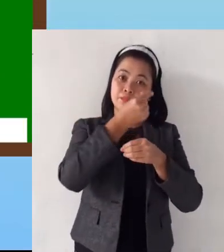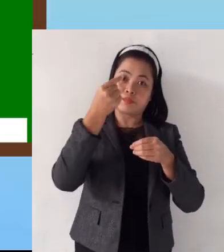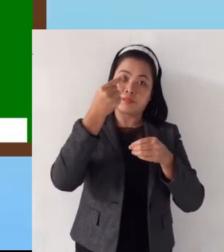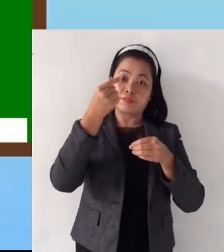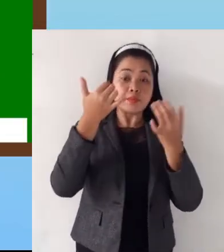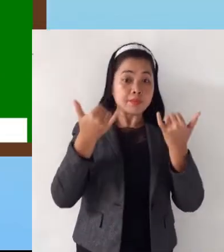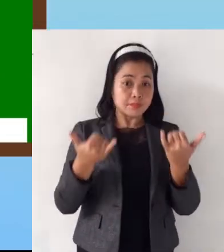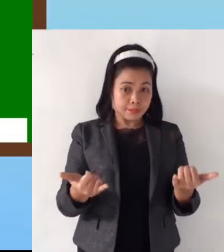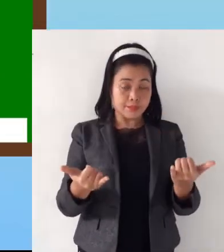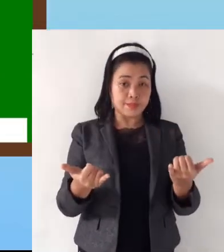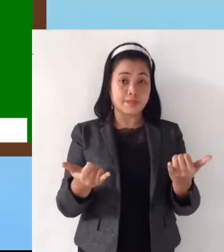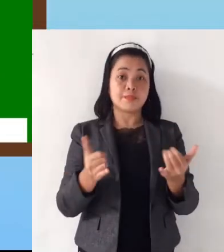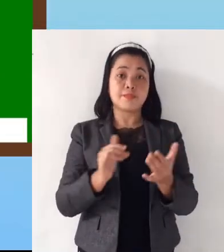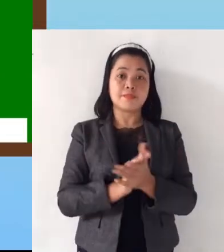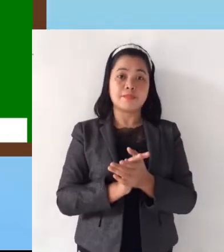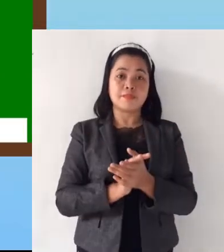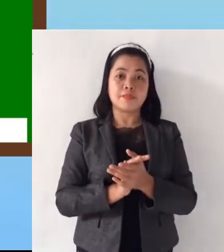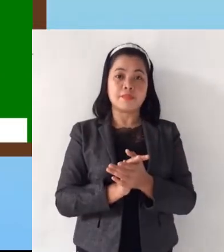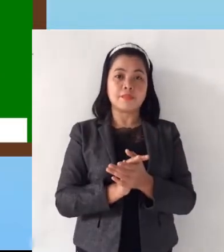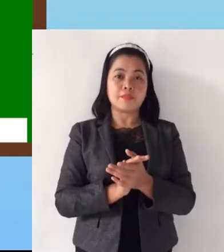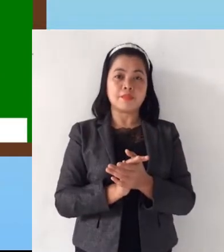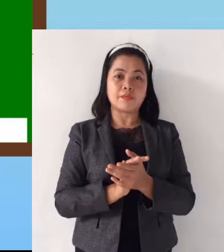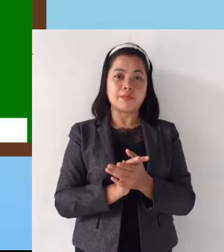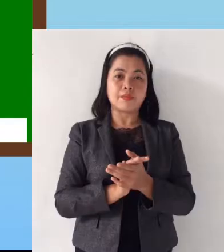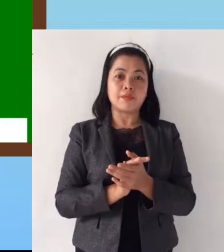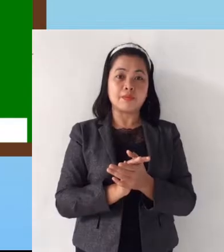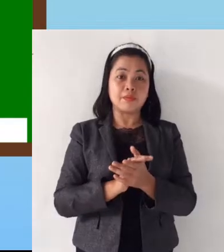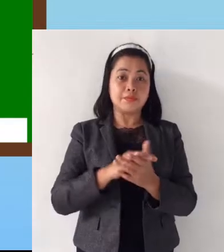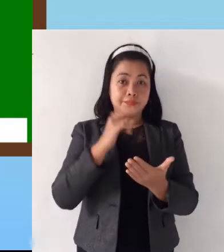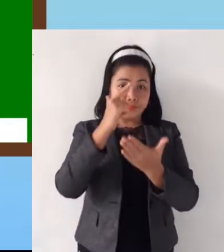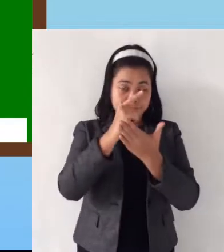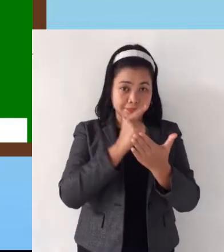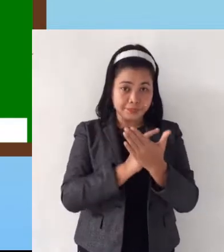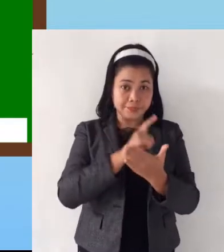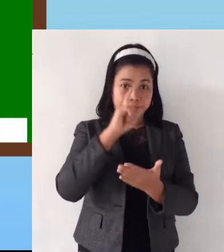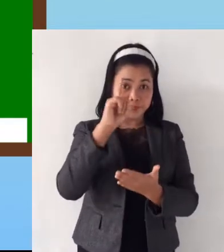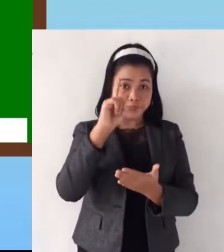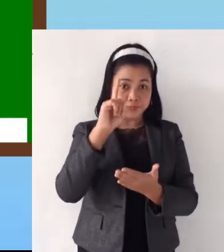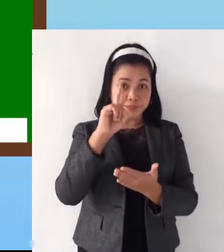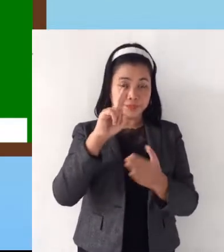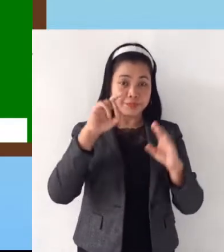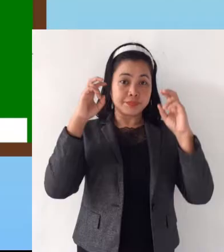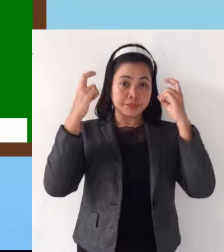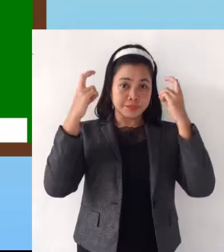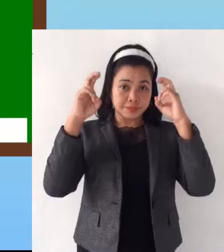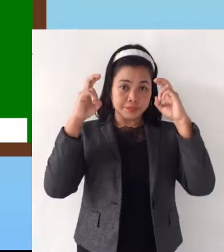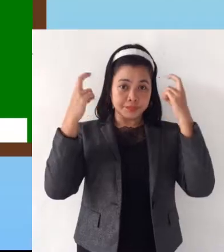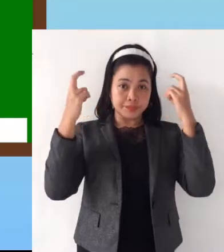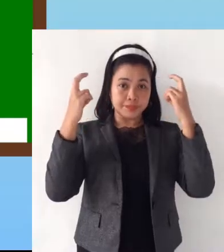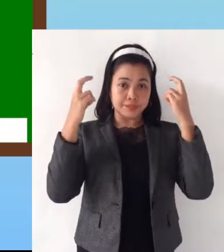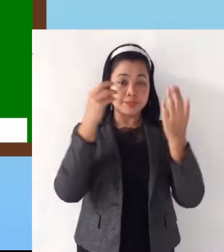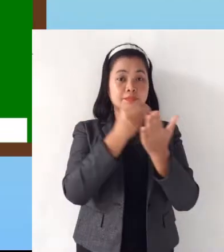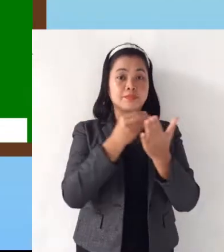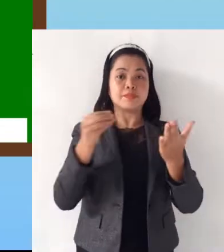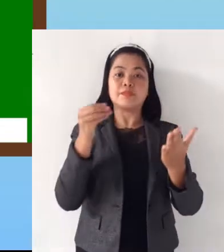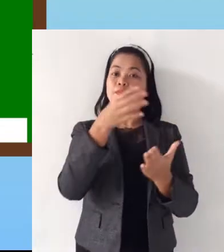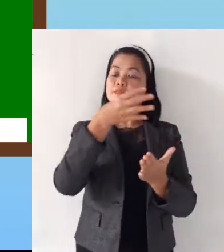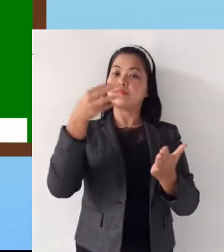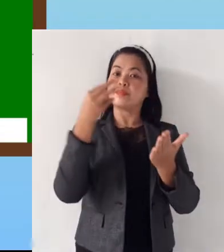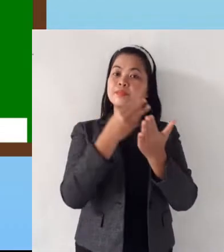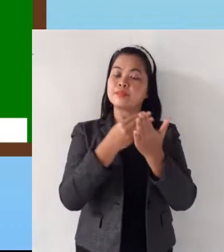for today, we will take up lesson 1, entitled Objects and